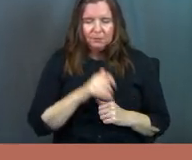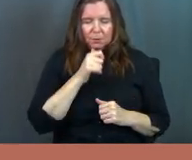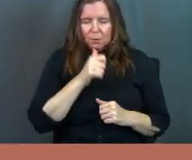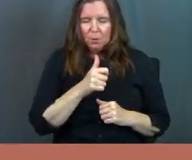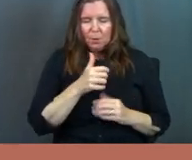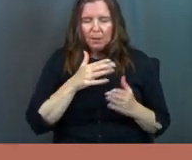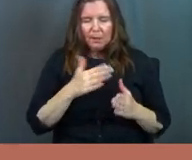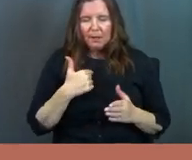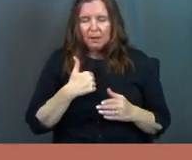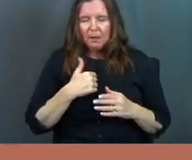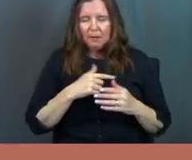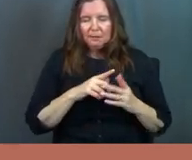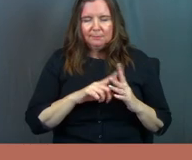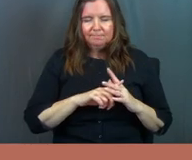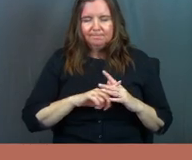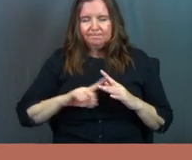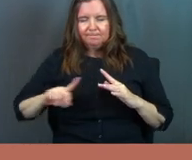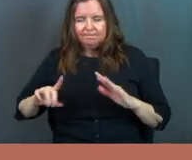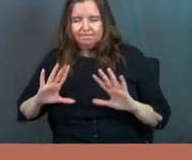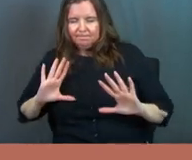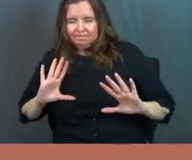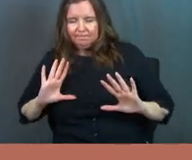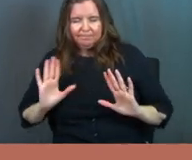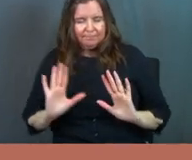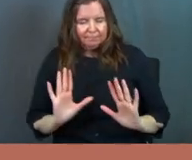Don't let us wiggle out of this, Jesus.